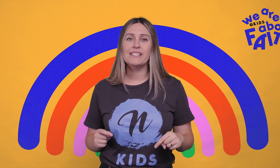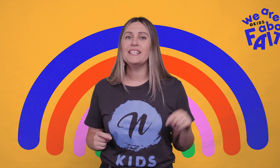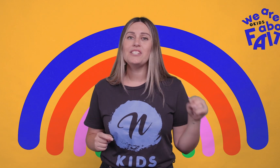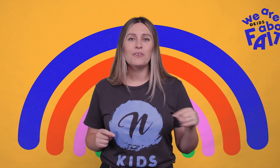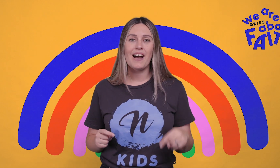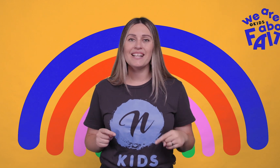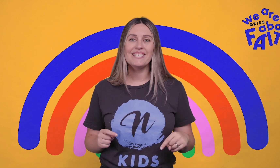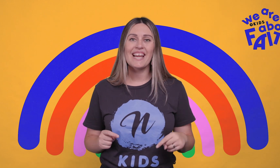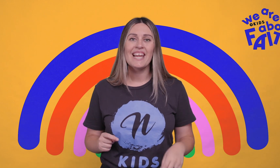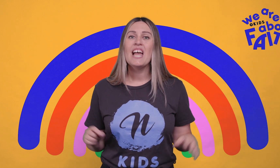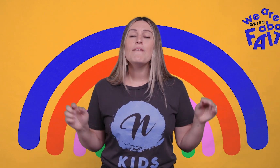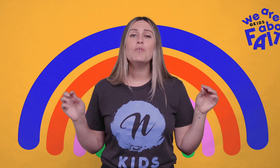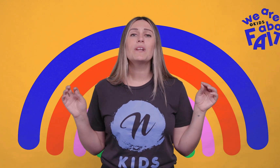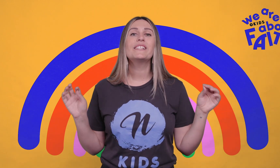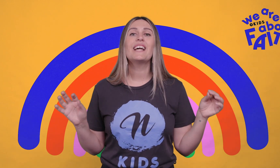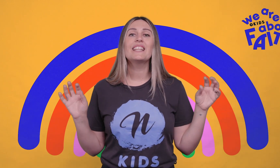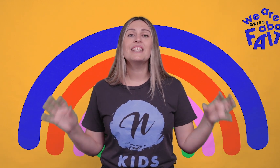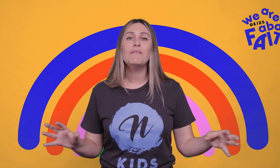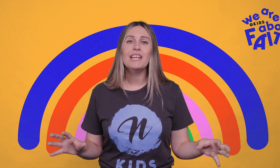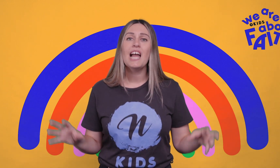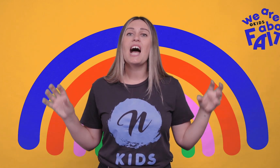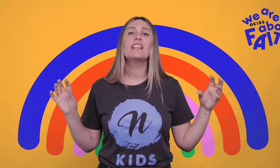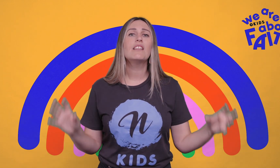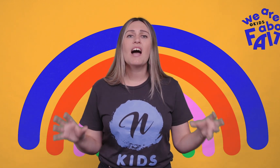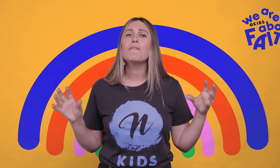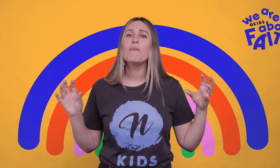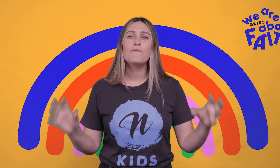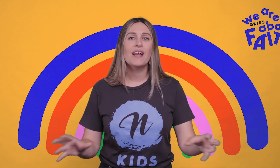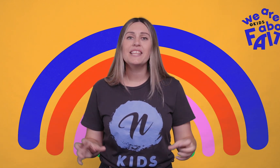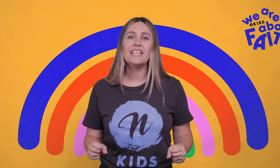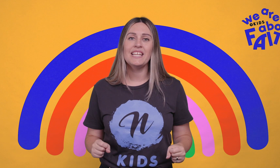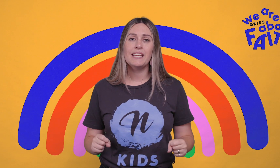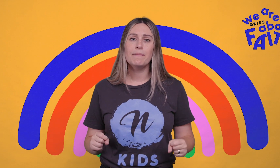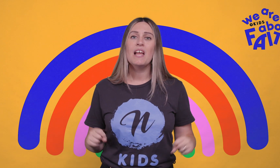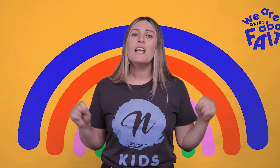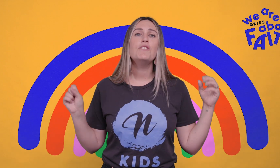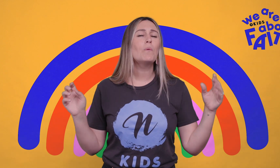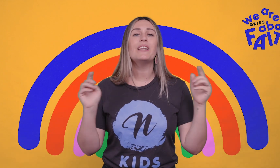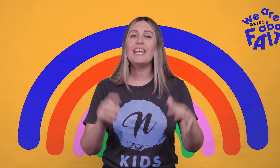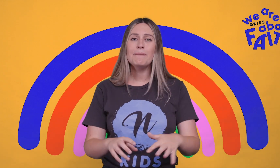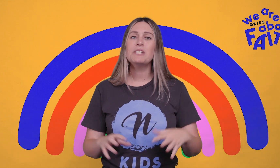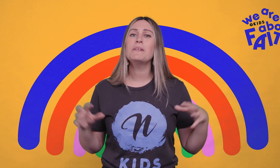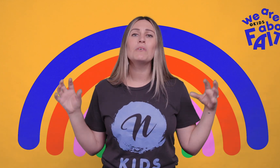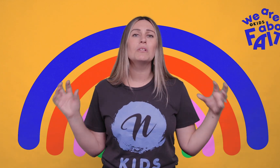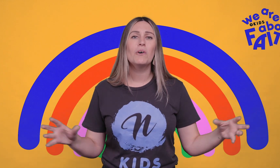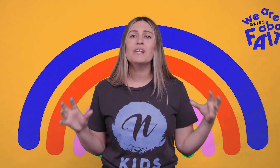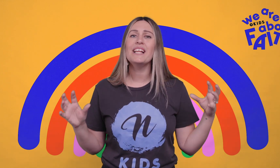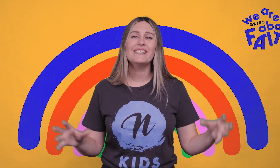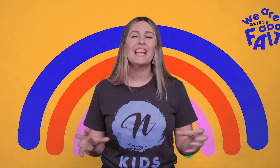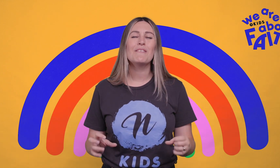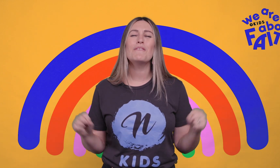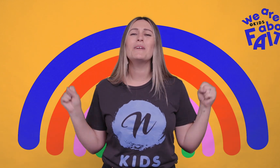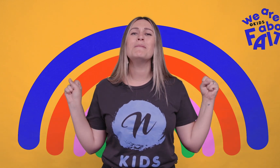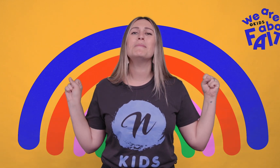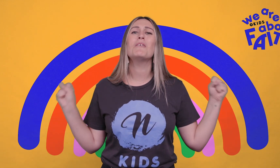accept Jesus into your heart today. If you want to start living a life of faith in him. If you want him to be your Lord